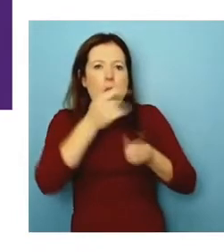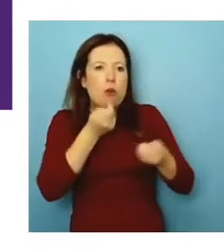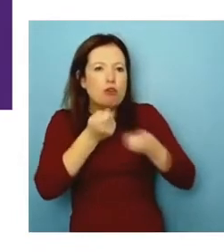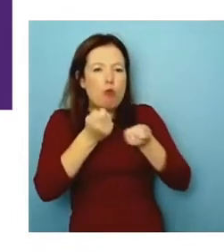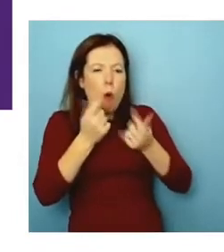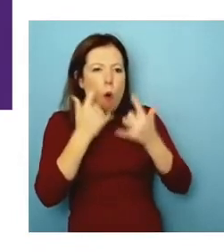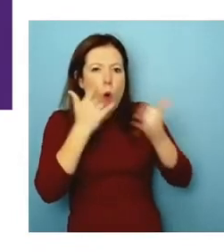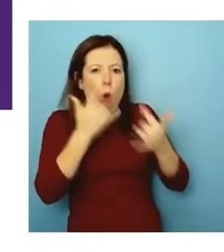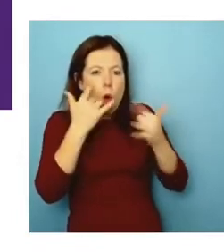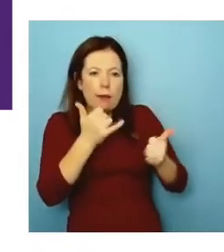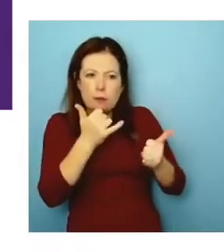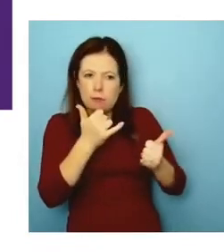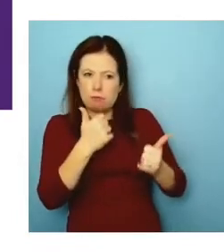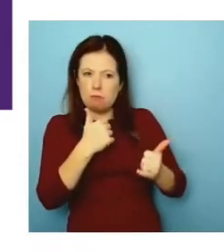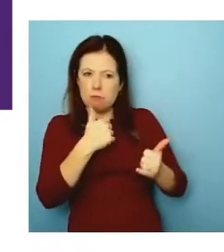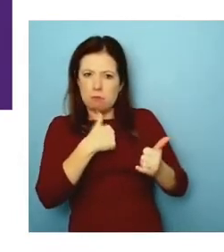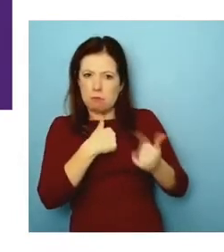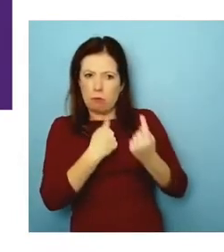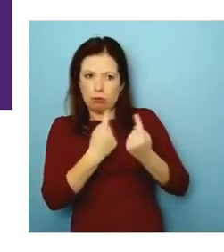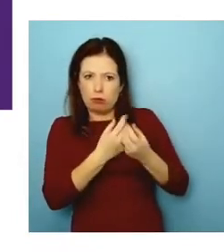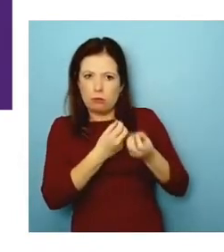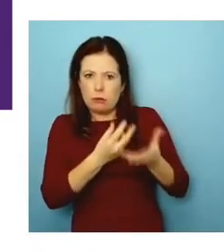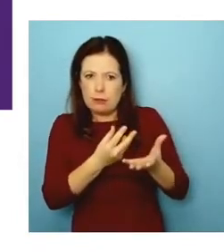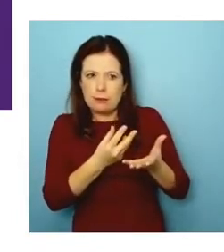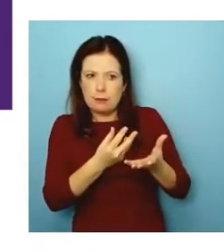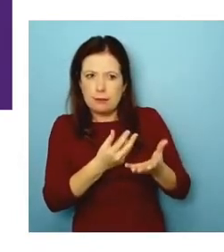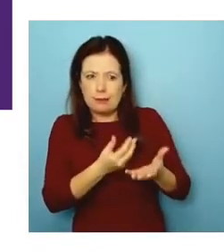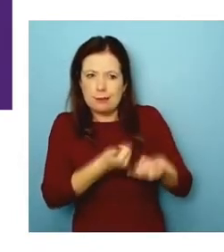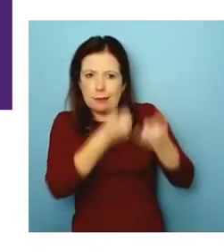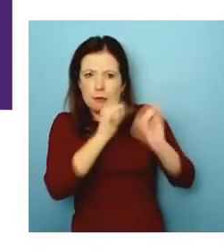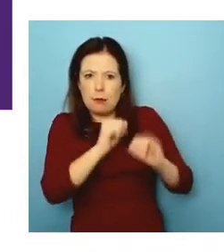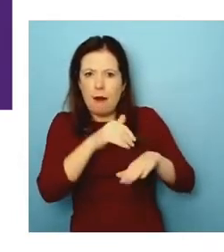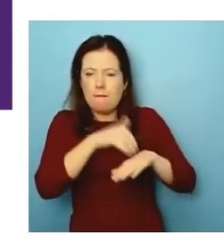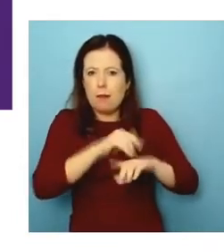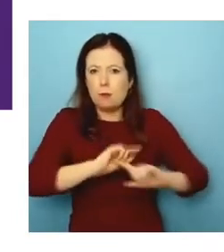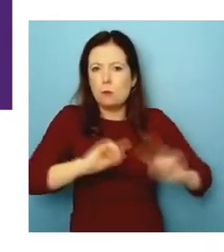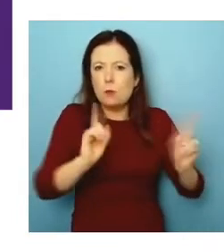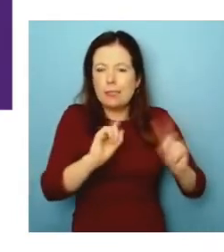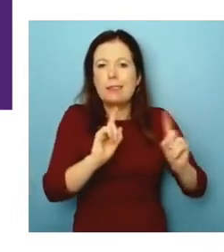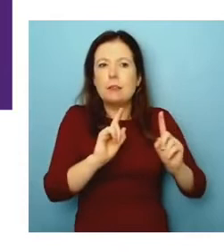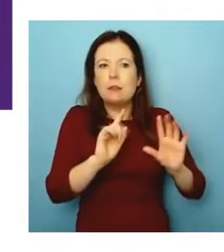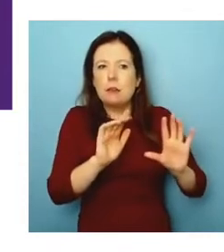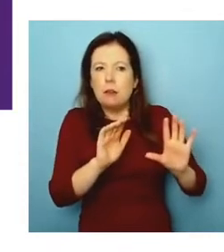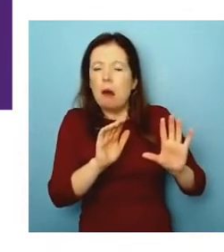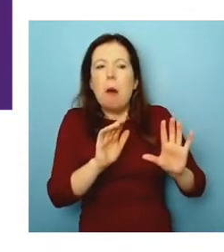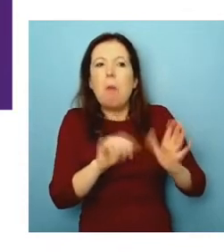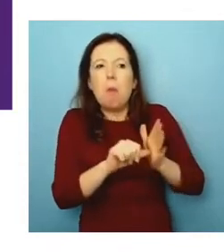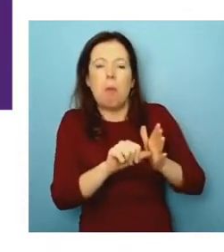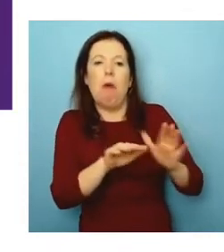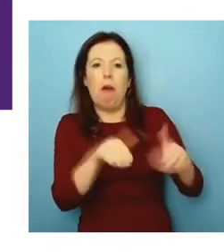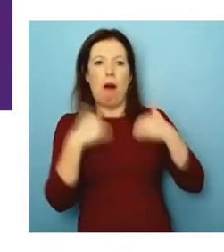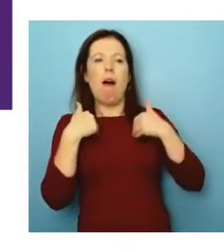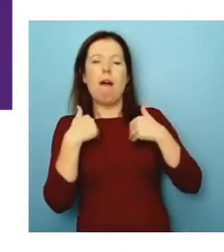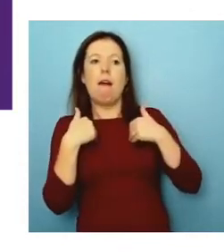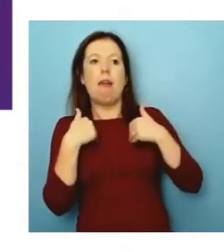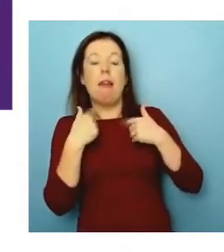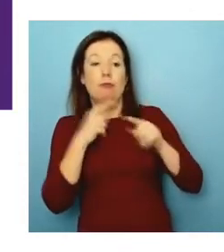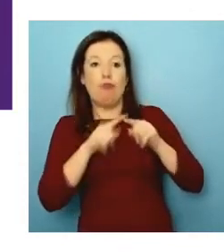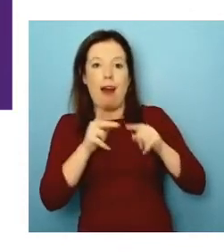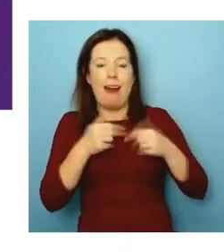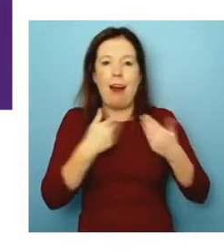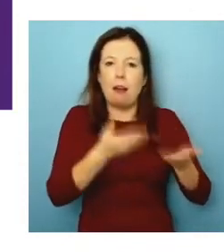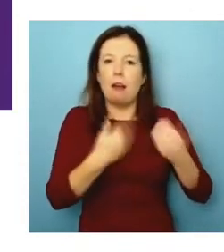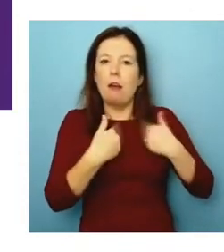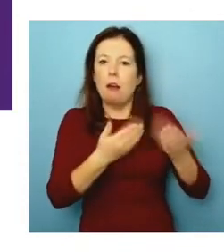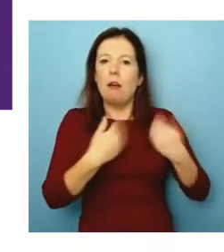you causing more damage than you're doing good? Uh, and actually you're willing to pull back until you find the right formula, because one thing is getting growth, but is it growth, you know,